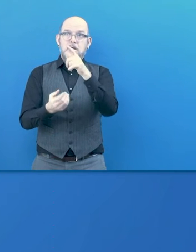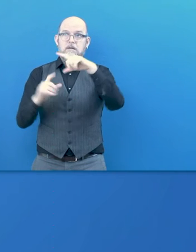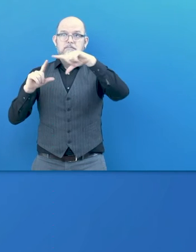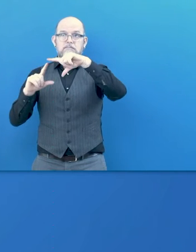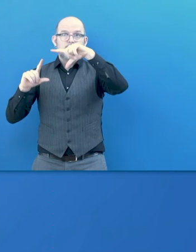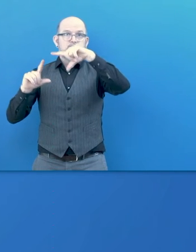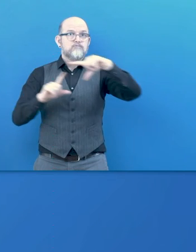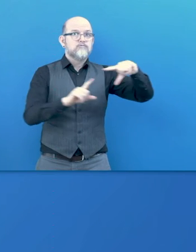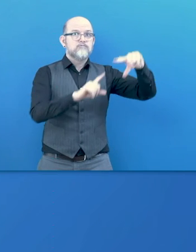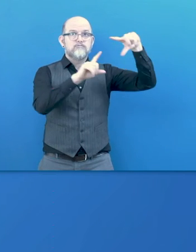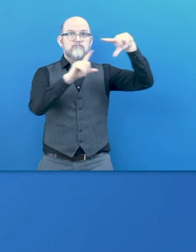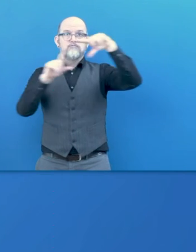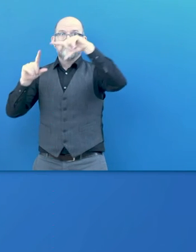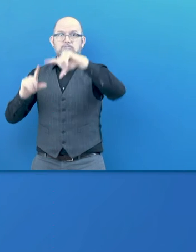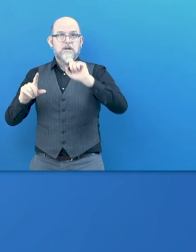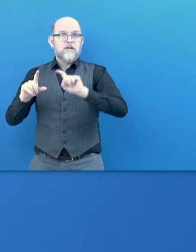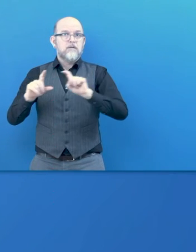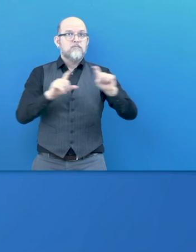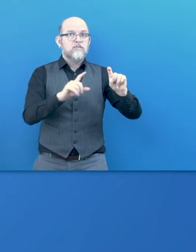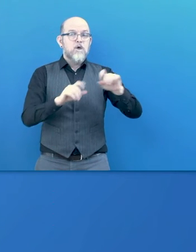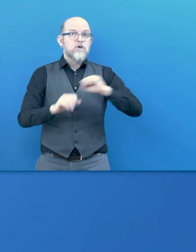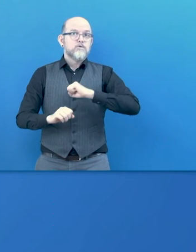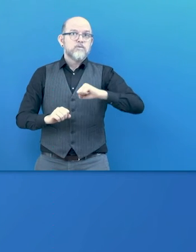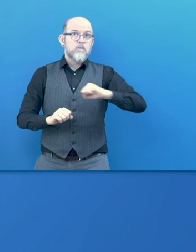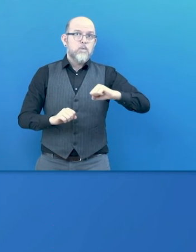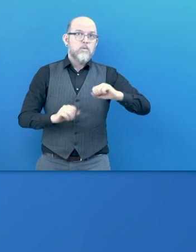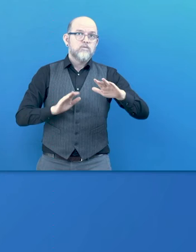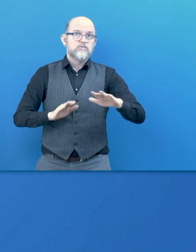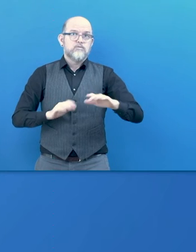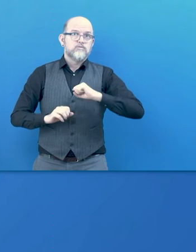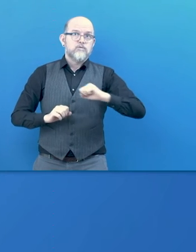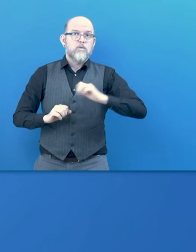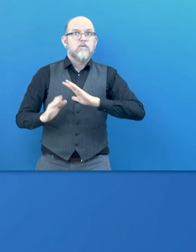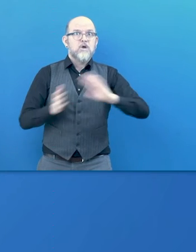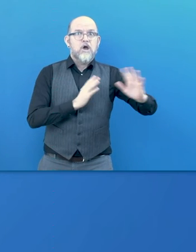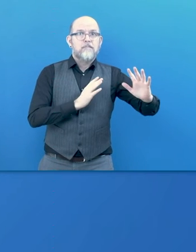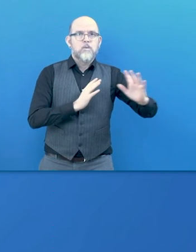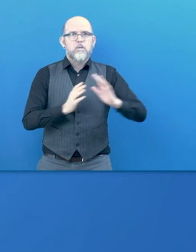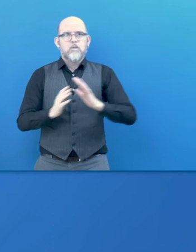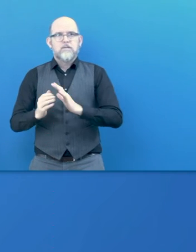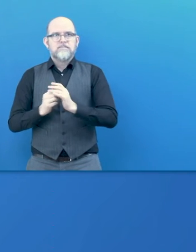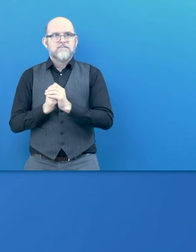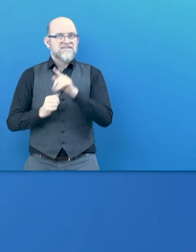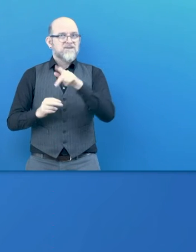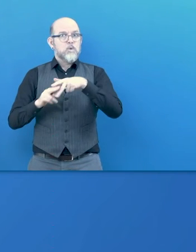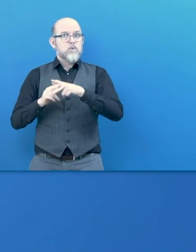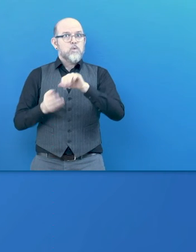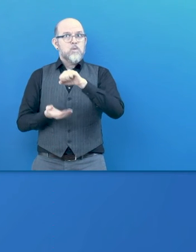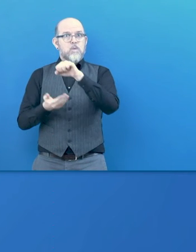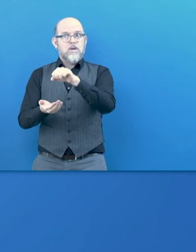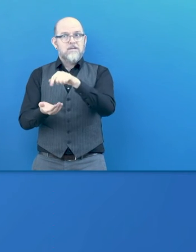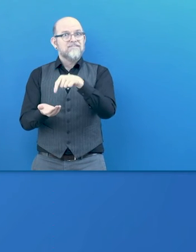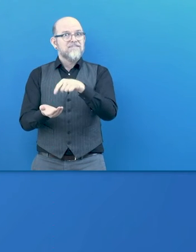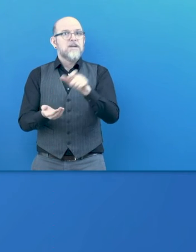on the web page. You can slow down or you can get it faster. These tools help deaf